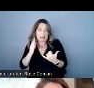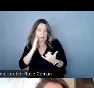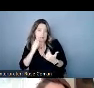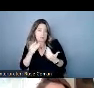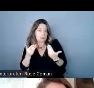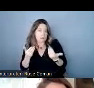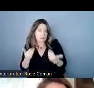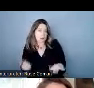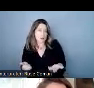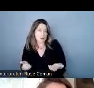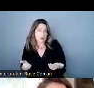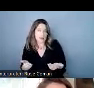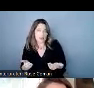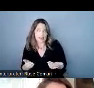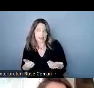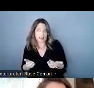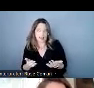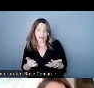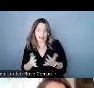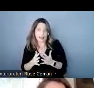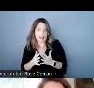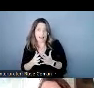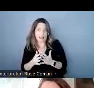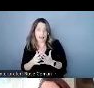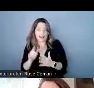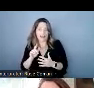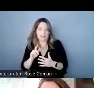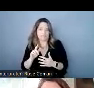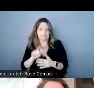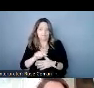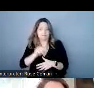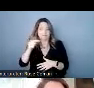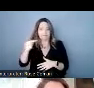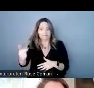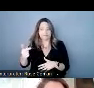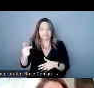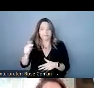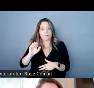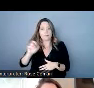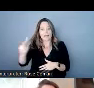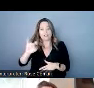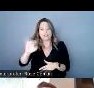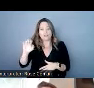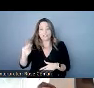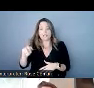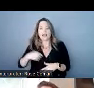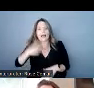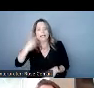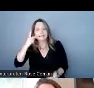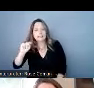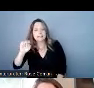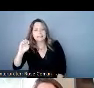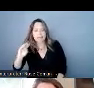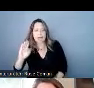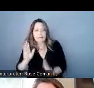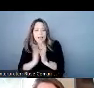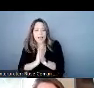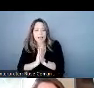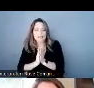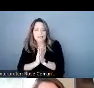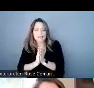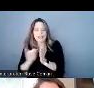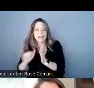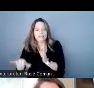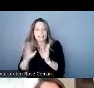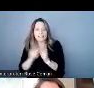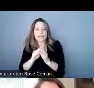and and hand it over to jen i see tom asking if the session's